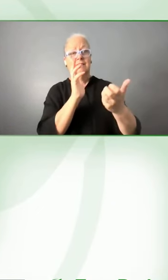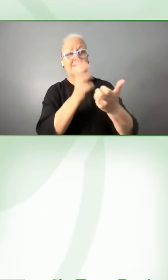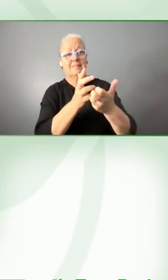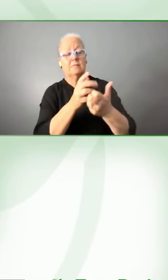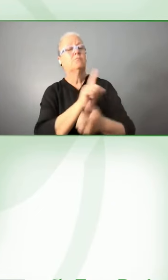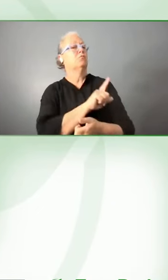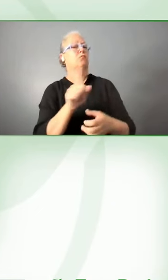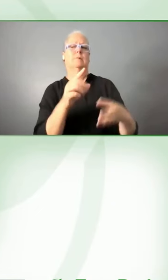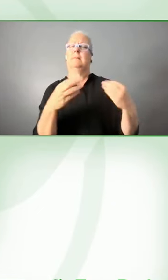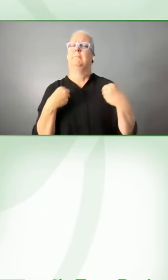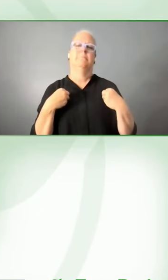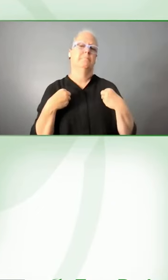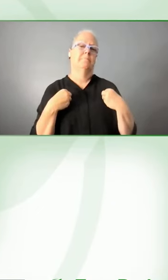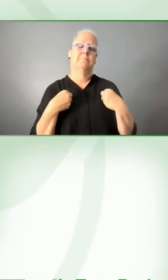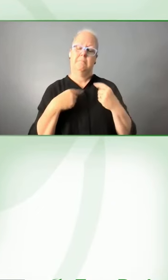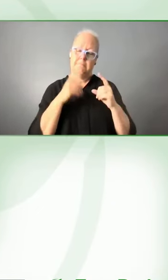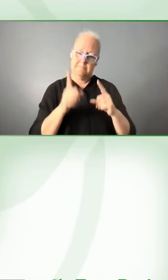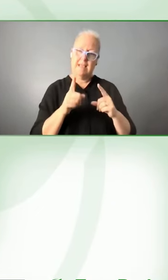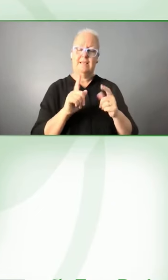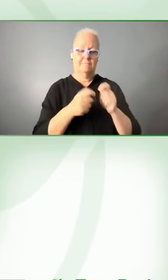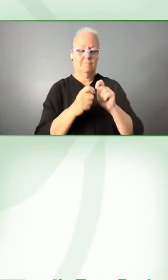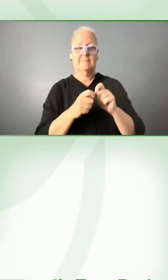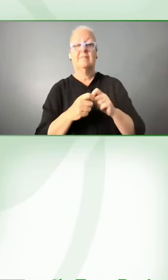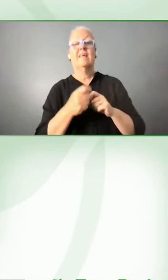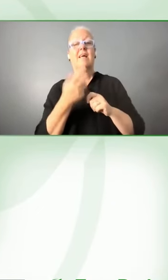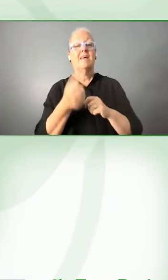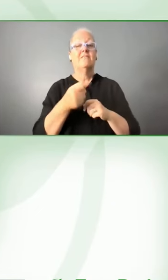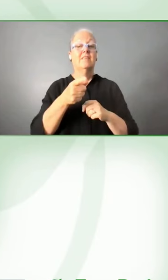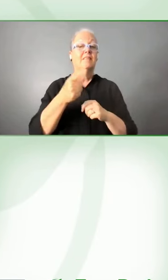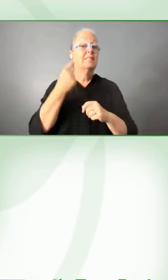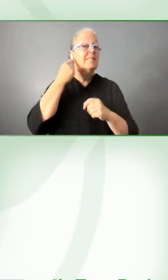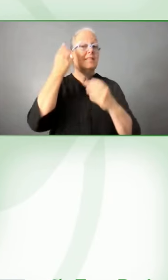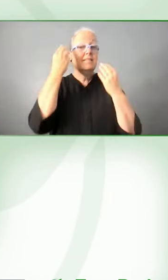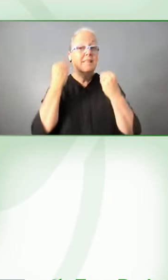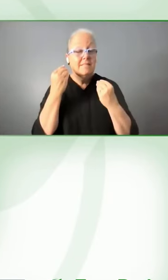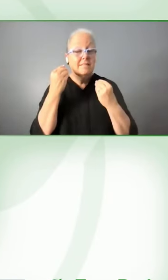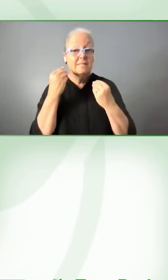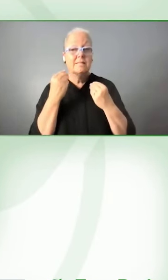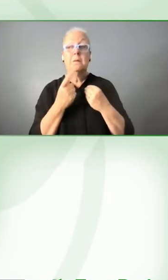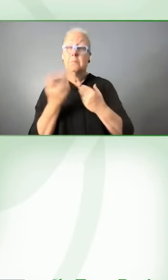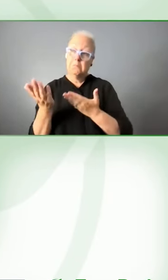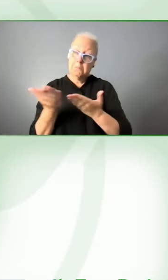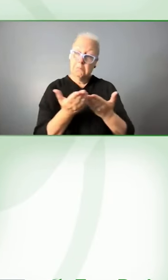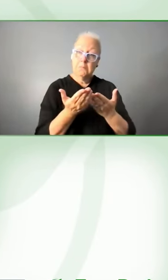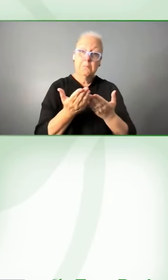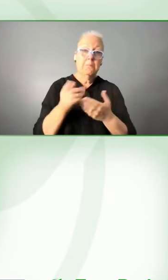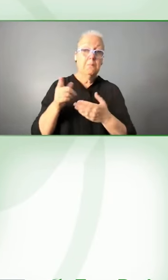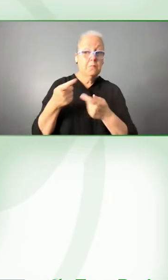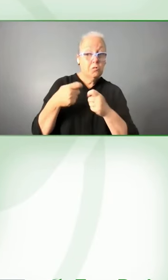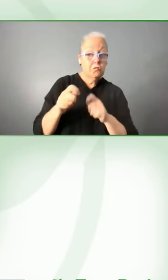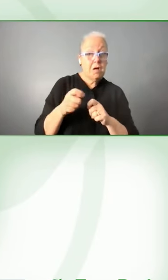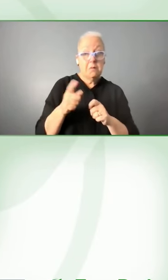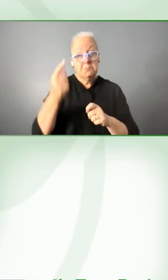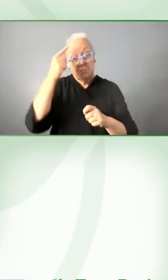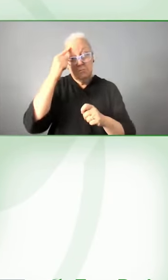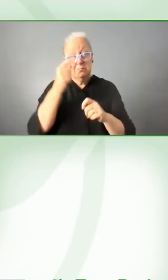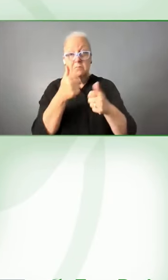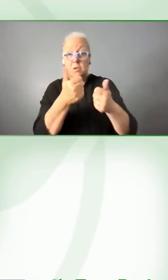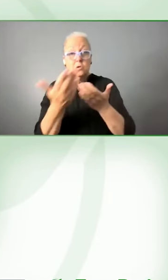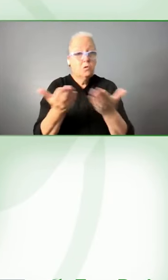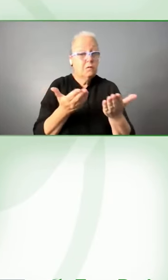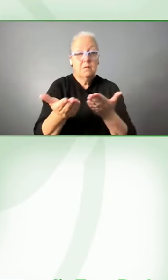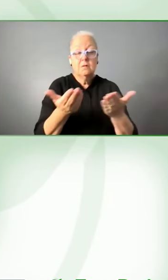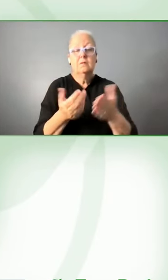attract visually impaired customers to try VTV services. Updates are posted on